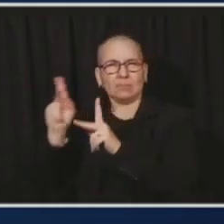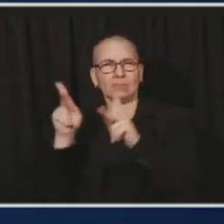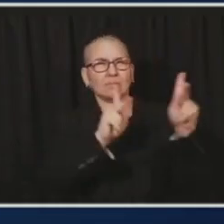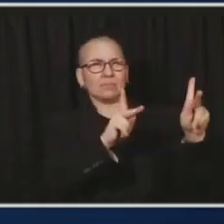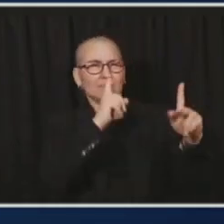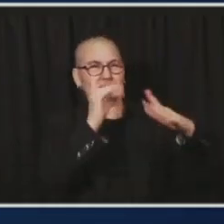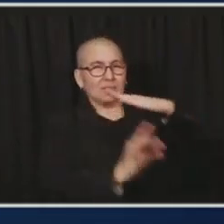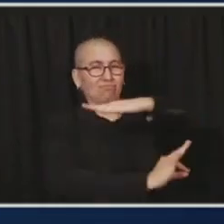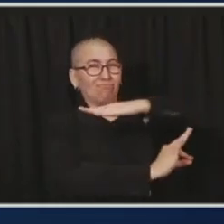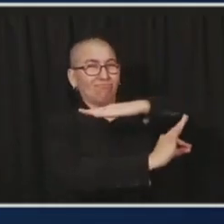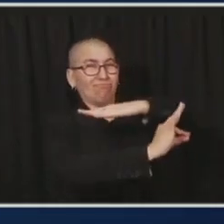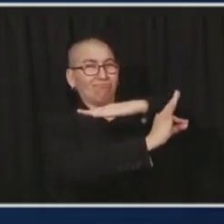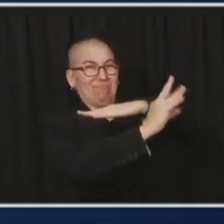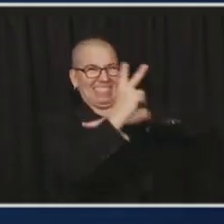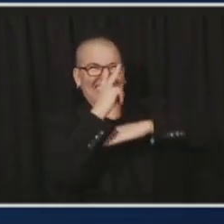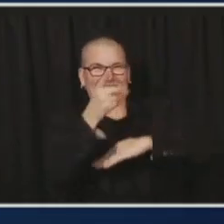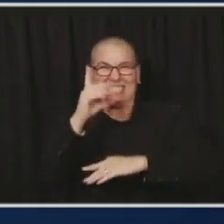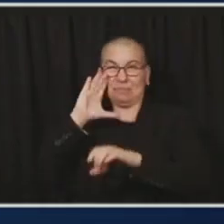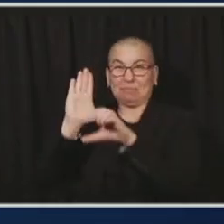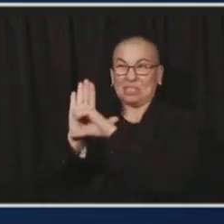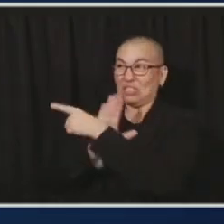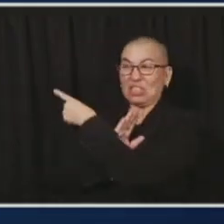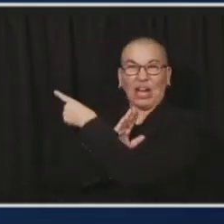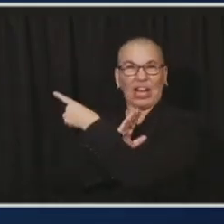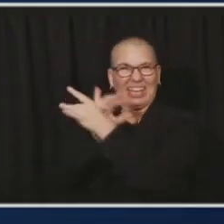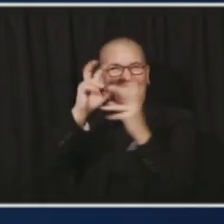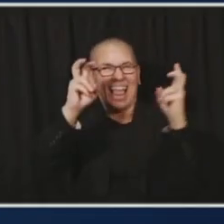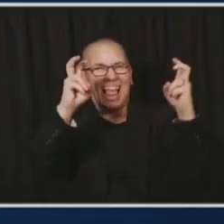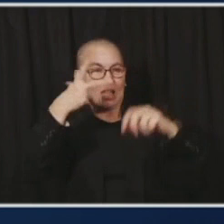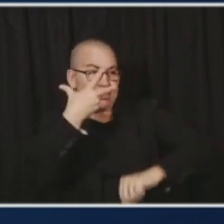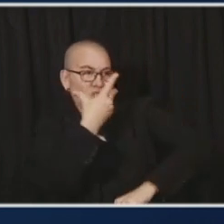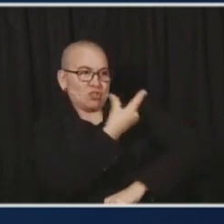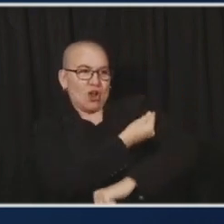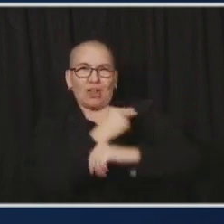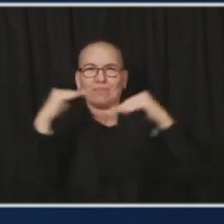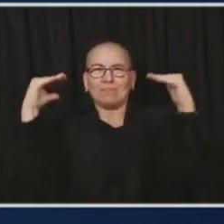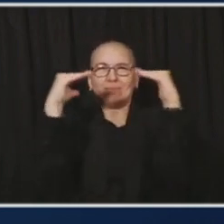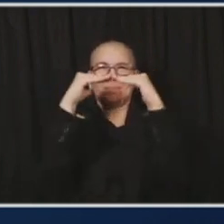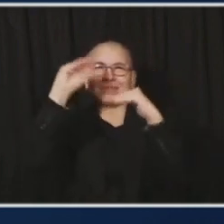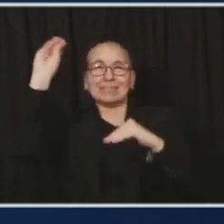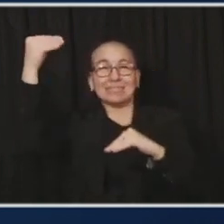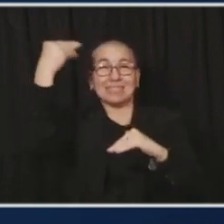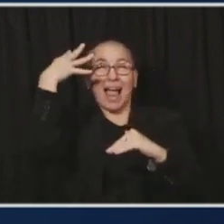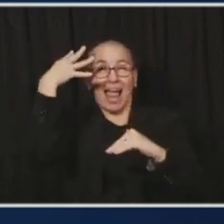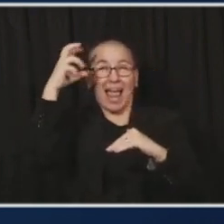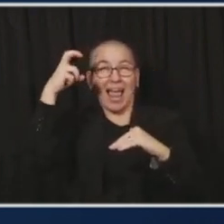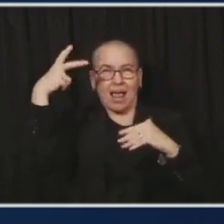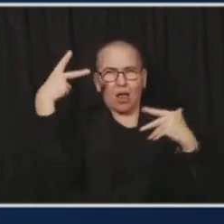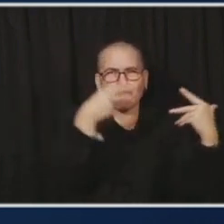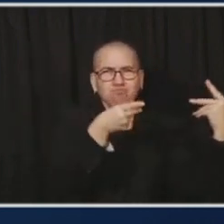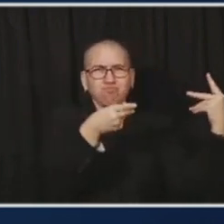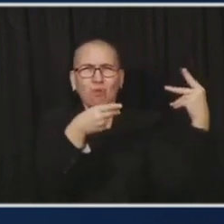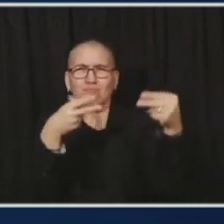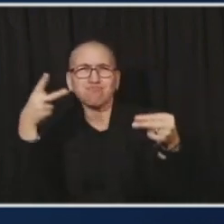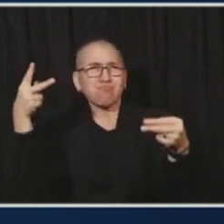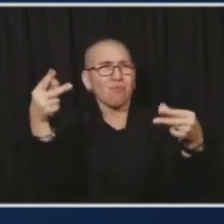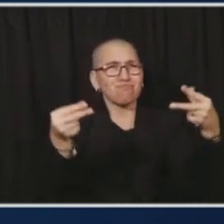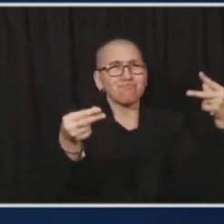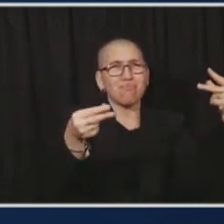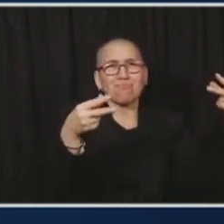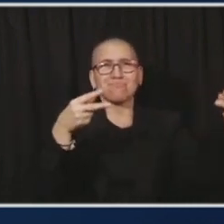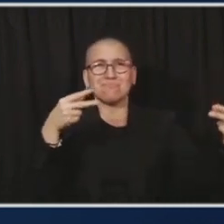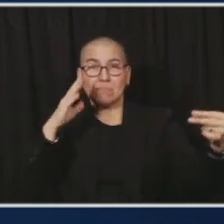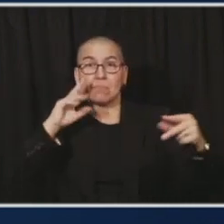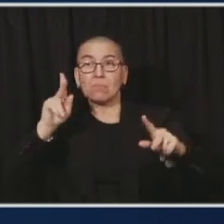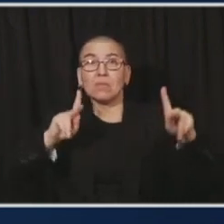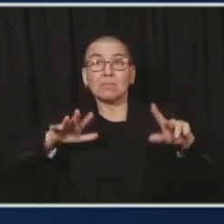we are not out of the woods yet. We know this vaccine has a tendency. The asymptomatic spread we were just discussing here before we started